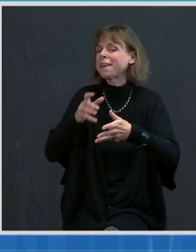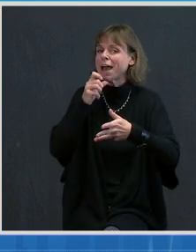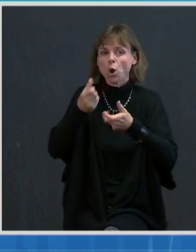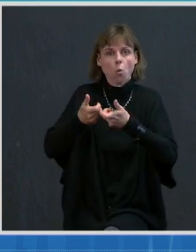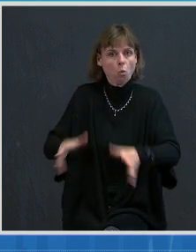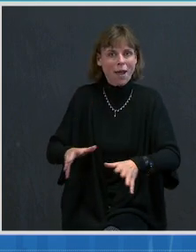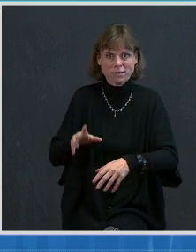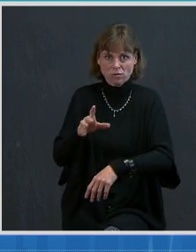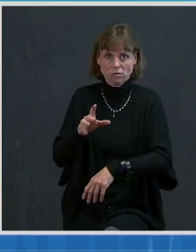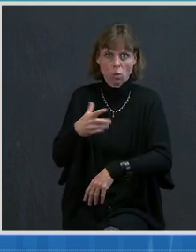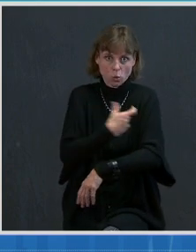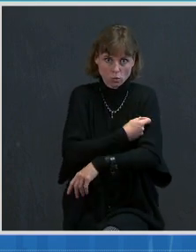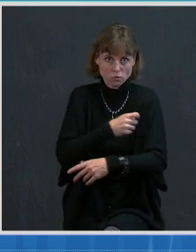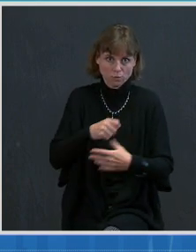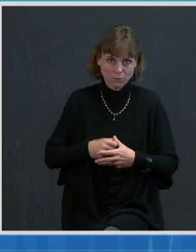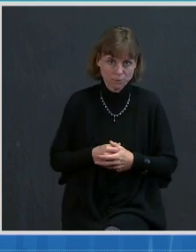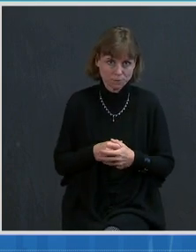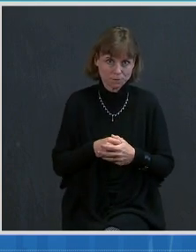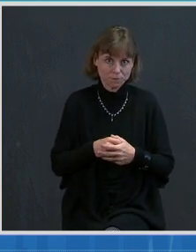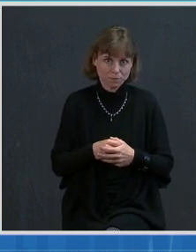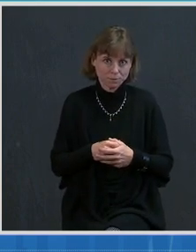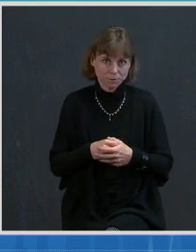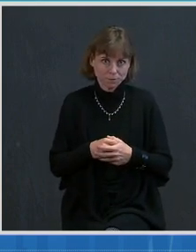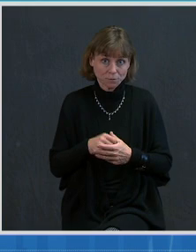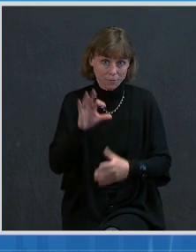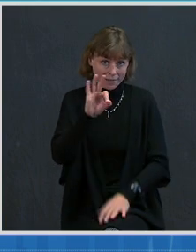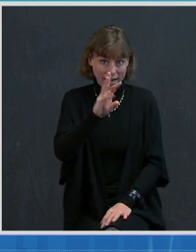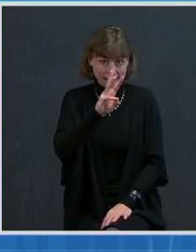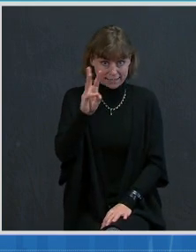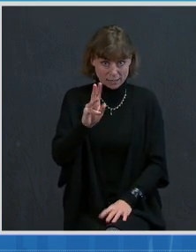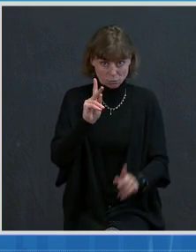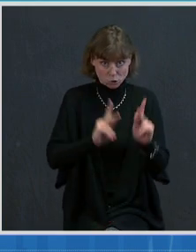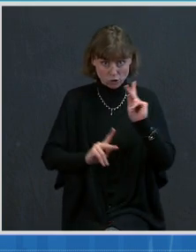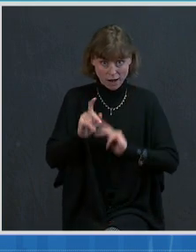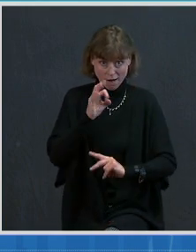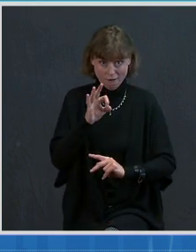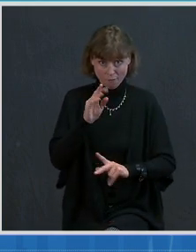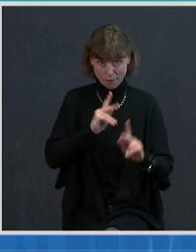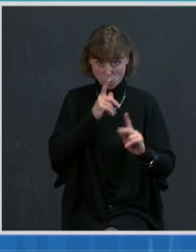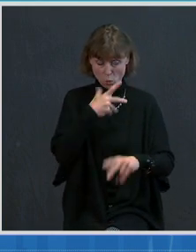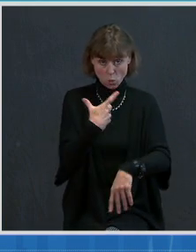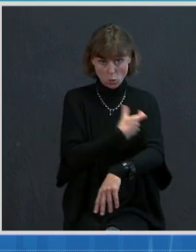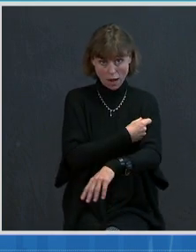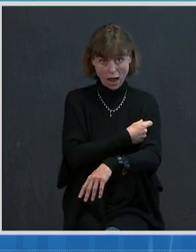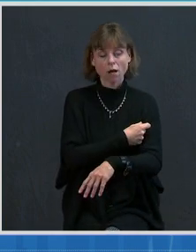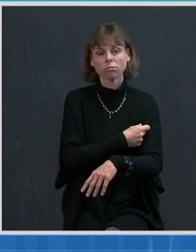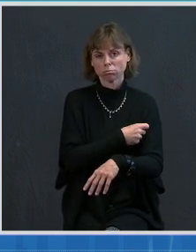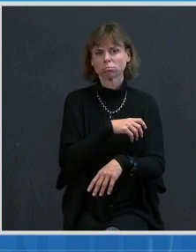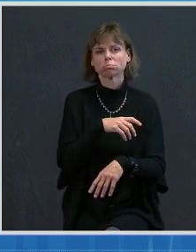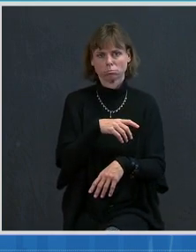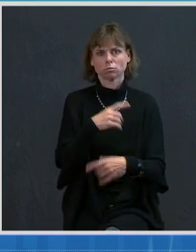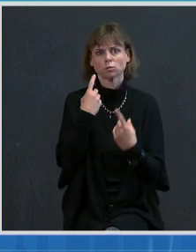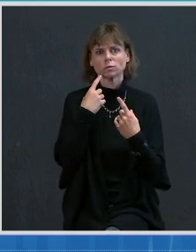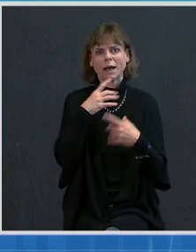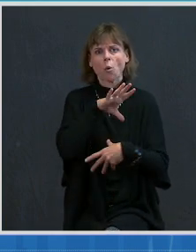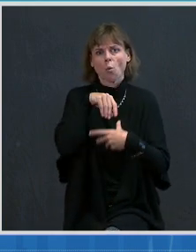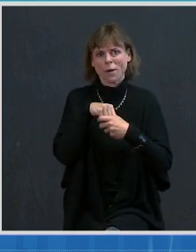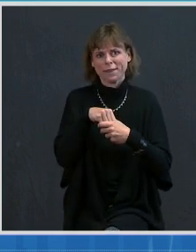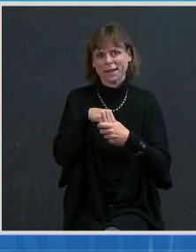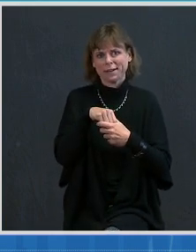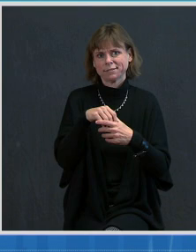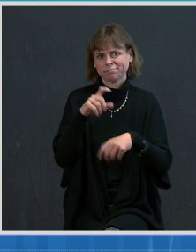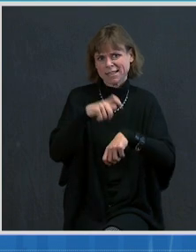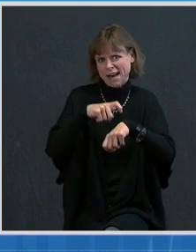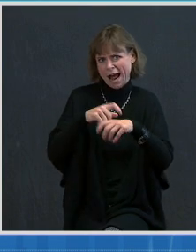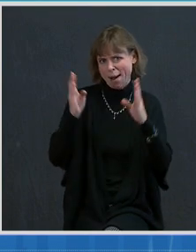We also found that 96 percent of people who got both doses did so within the recommended timeframe, on or within